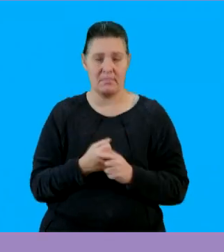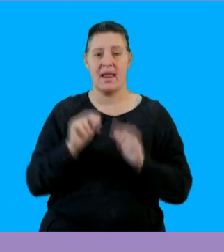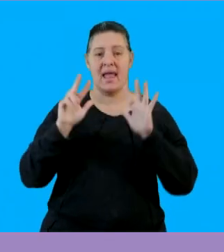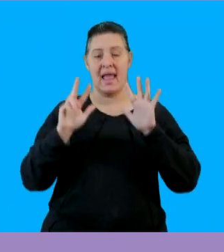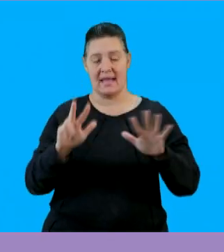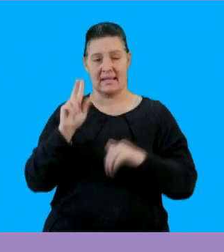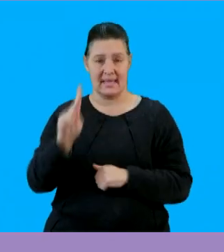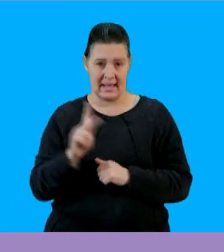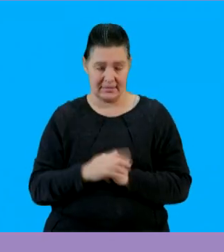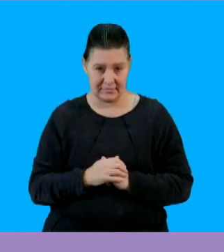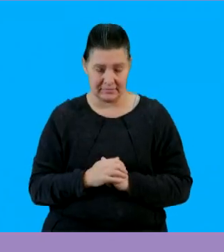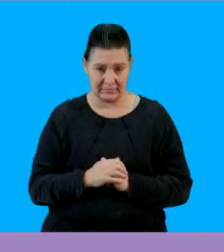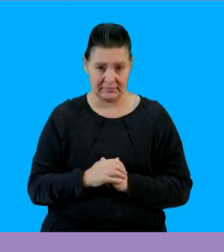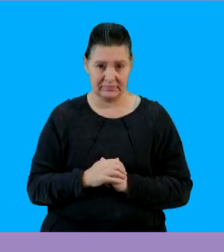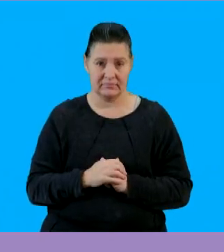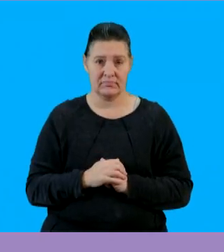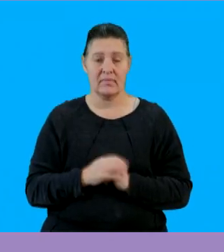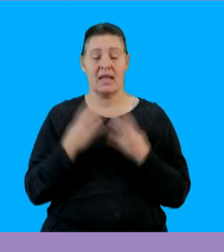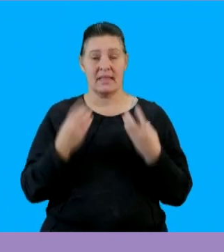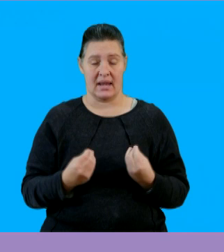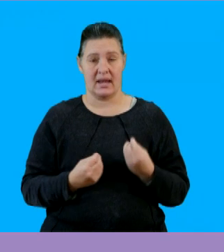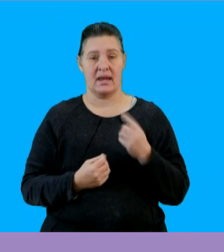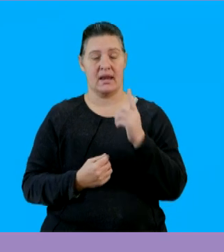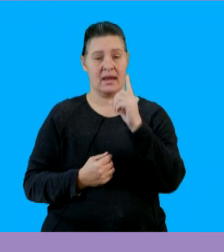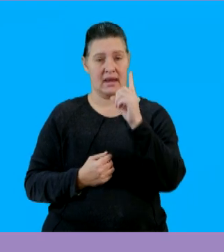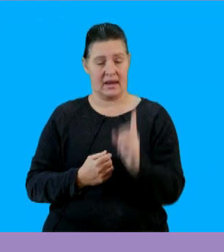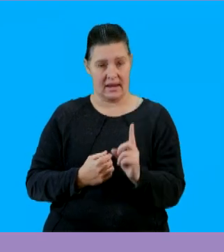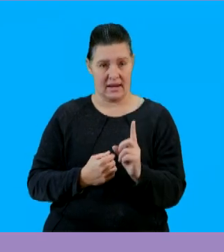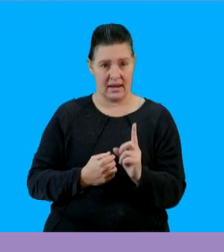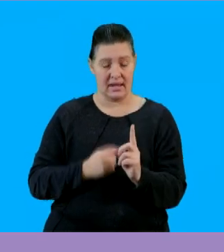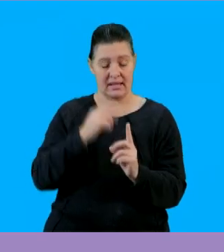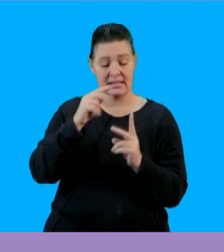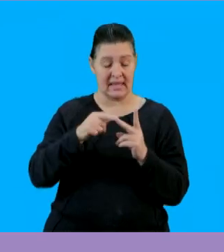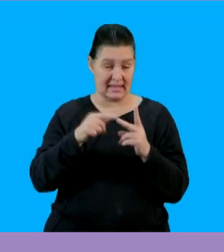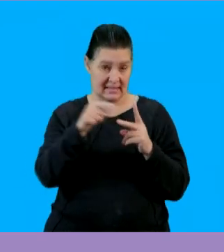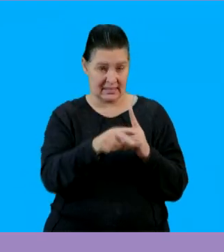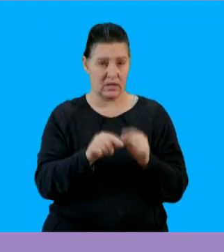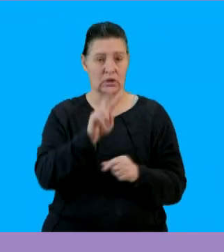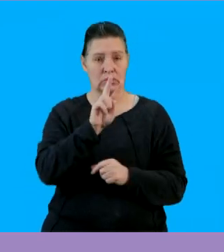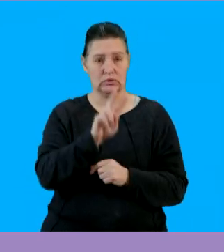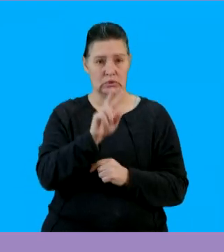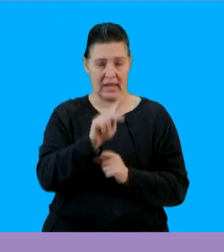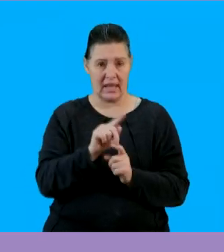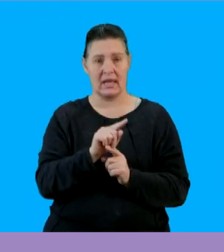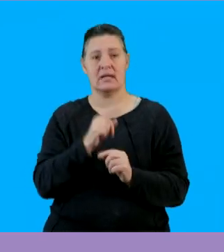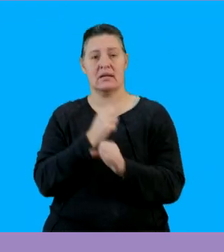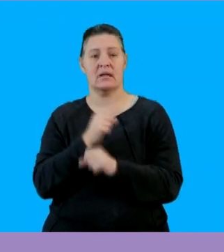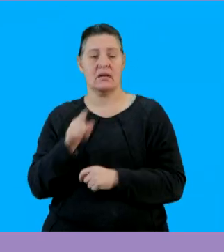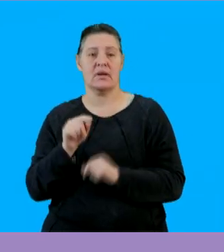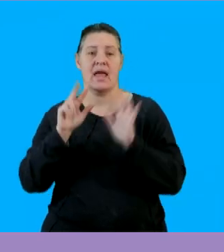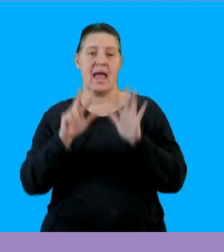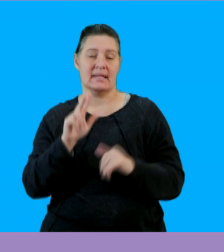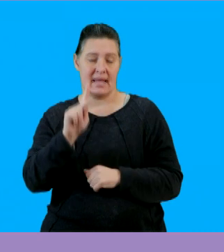that is 8k then 4 multiplied by 2k that is